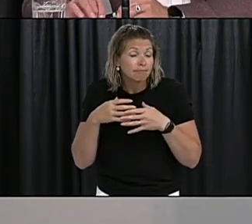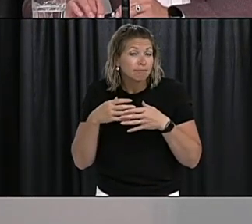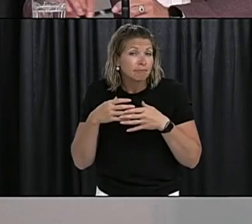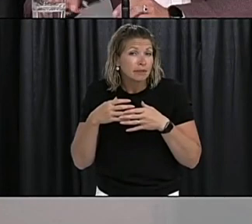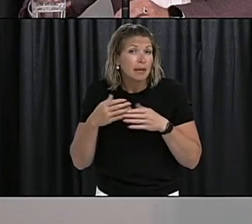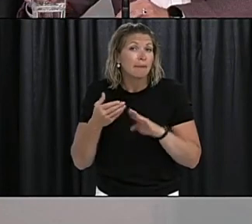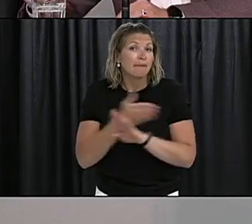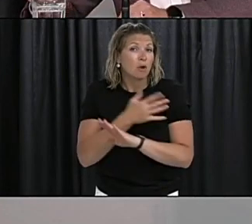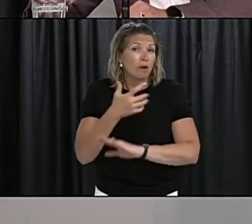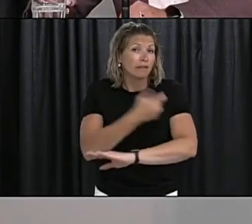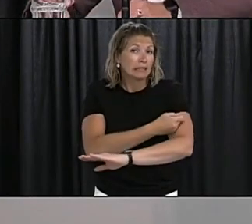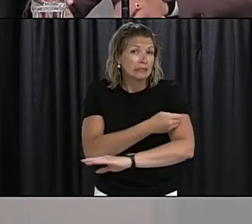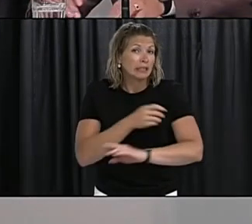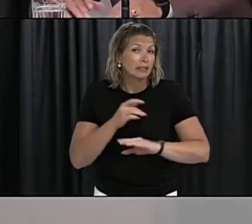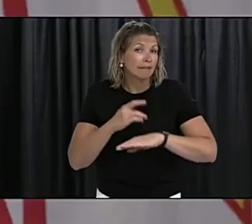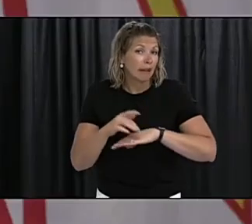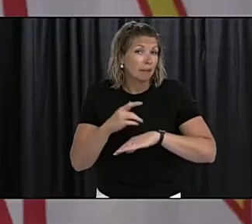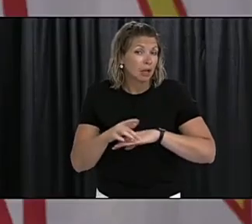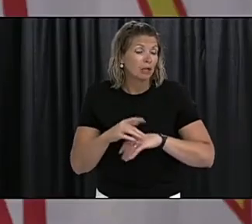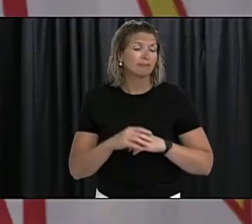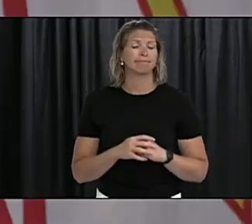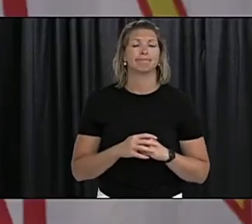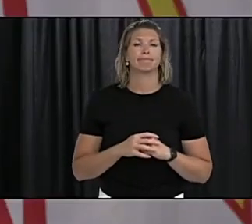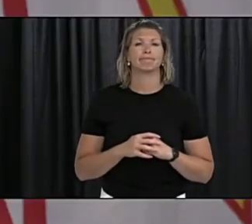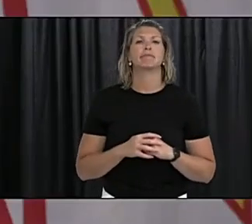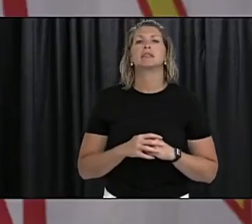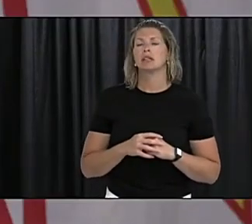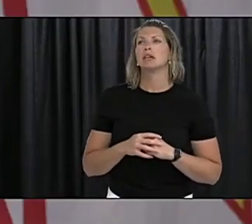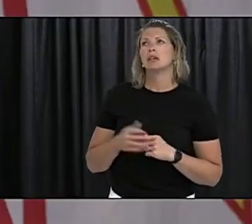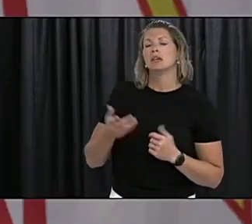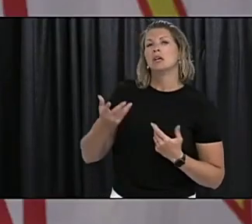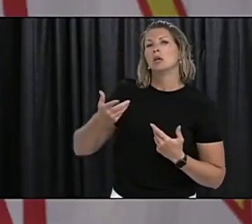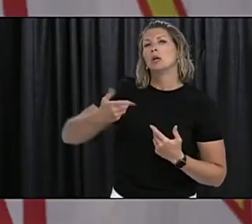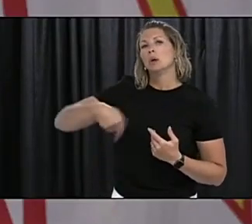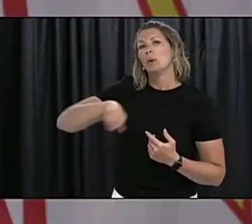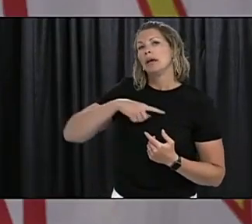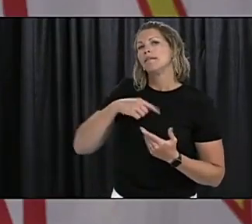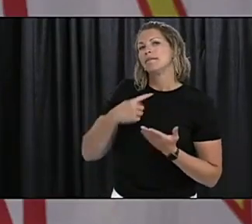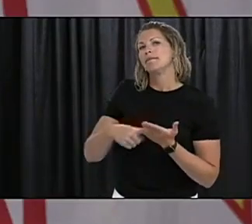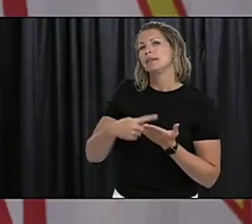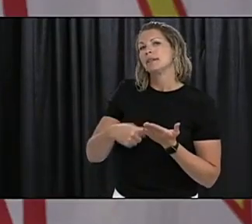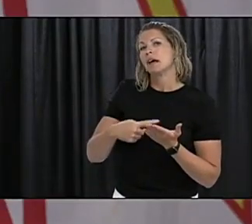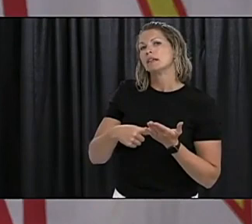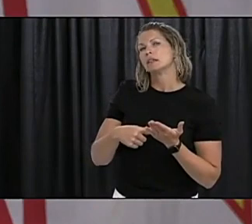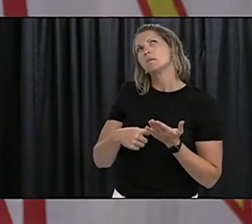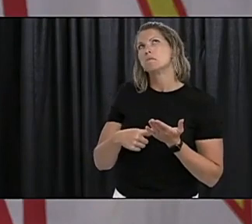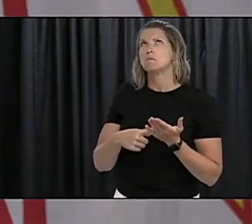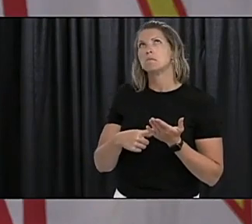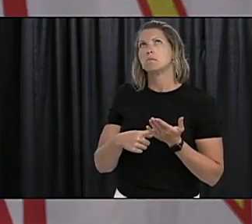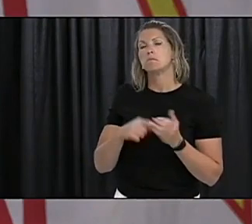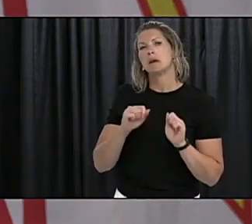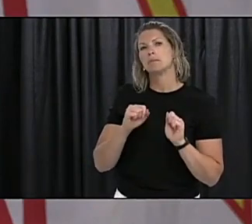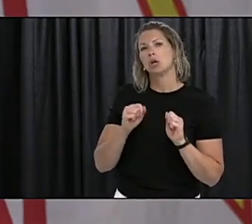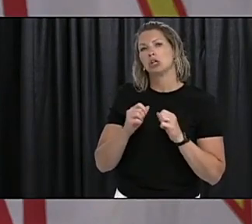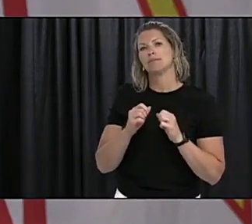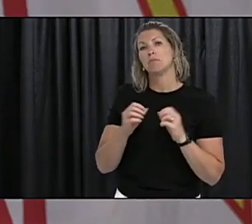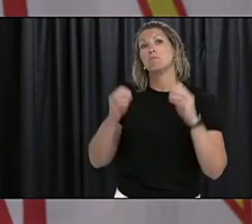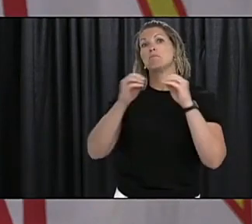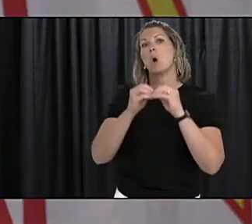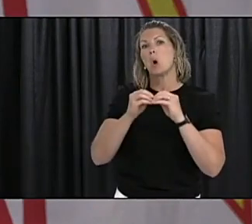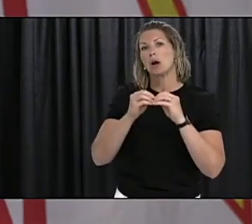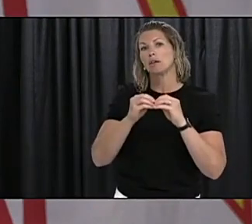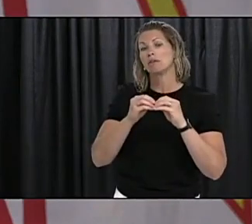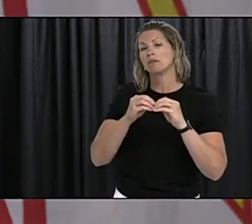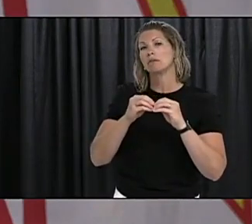at the moment we certainly have had discussions about expanding mass gathering sizes and those